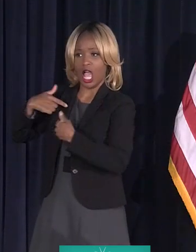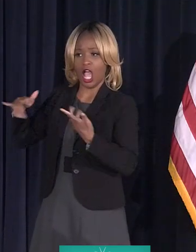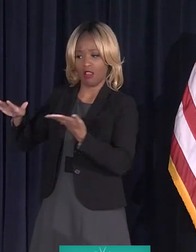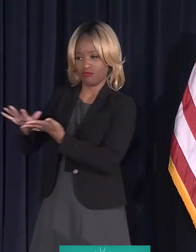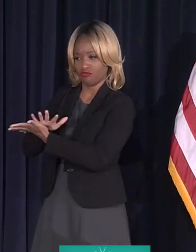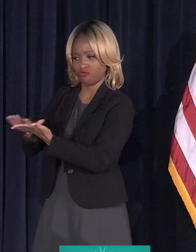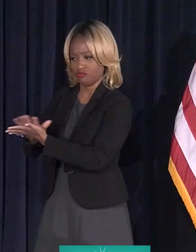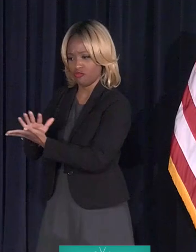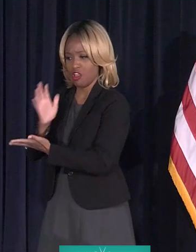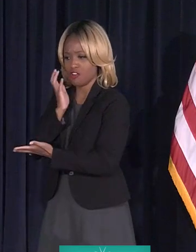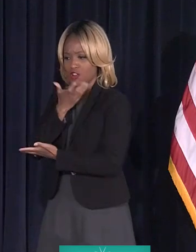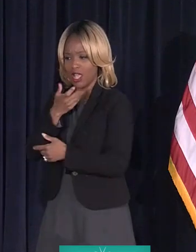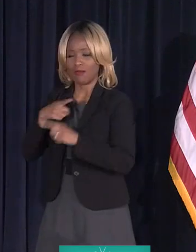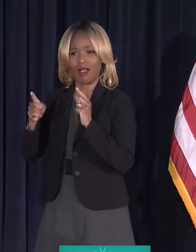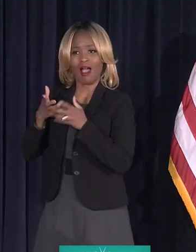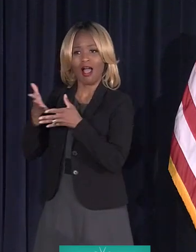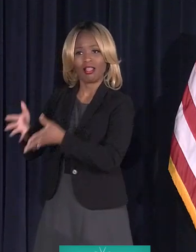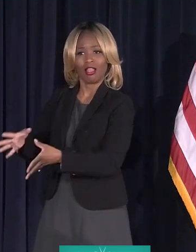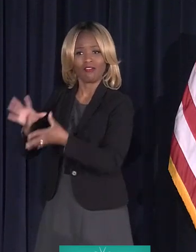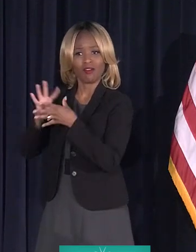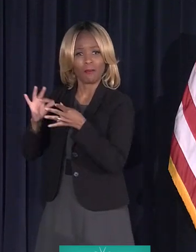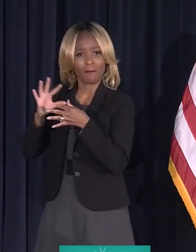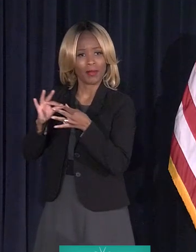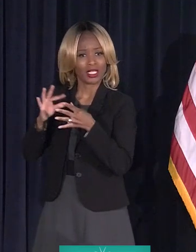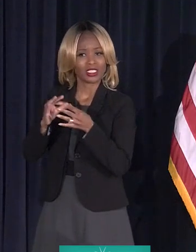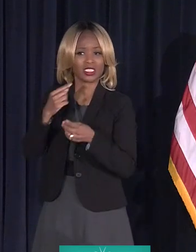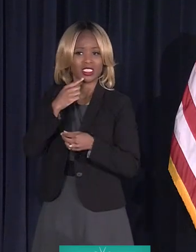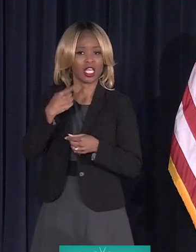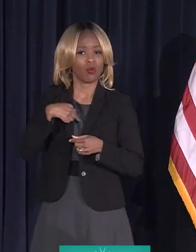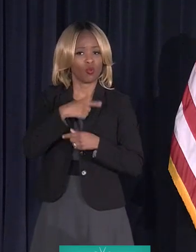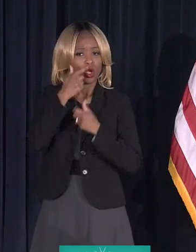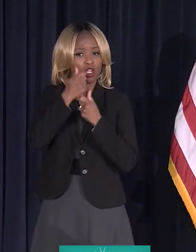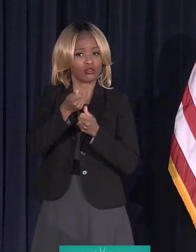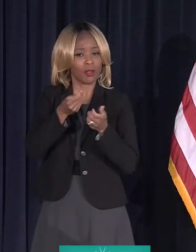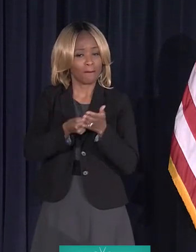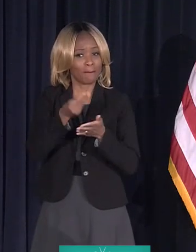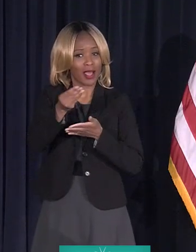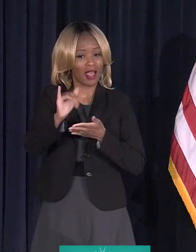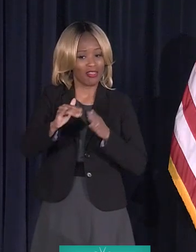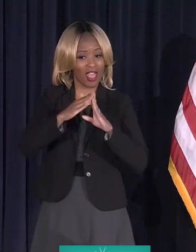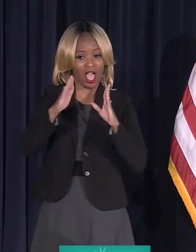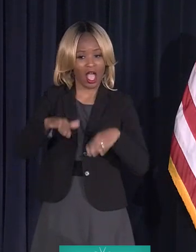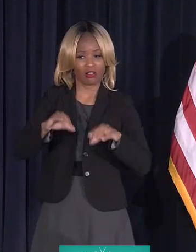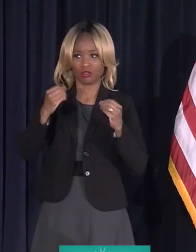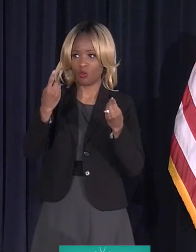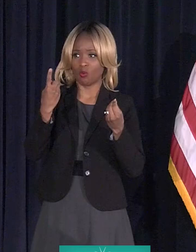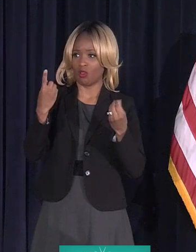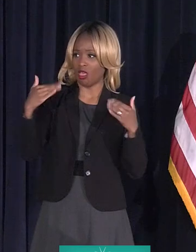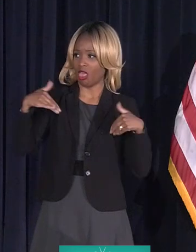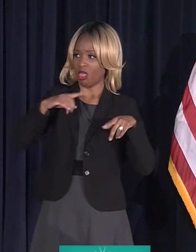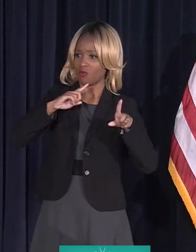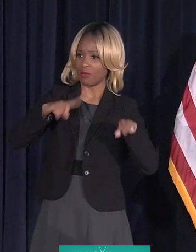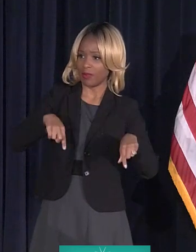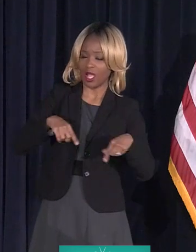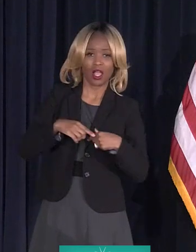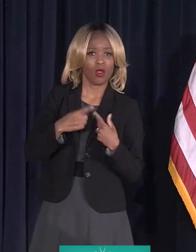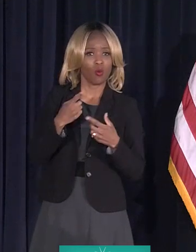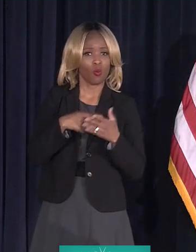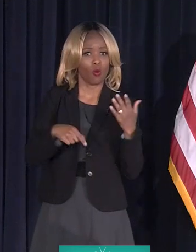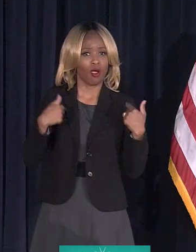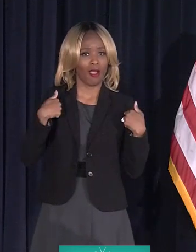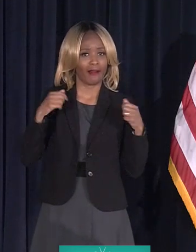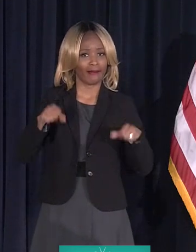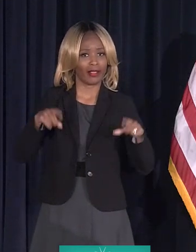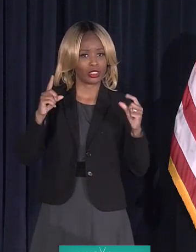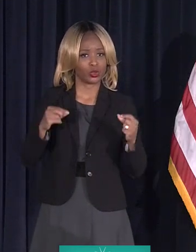but I've left messages that we will be interested in buying a house. No one has responded. What can I do?